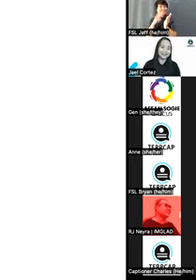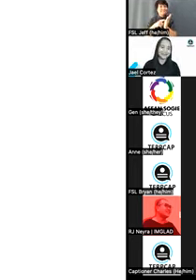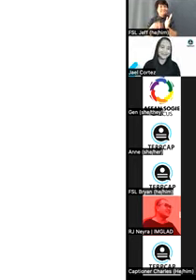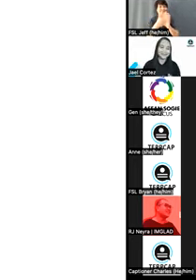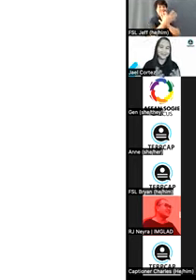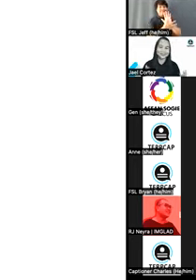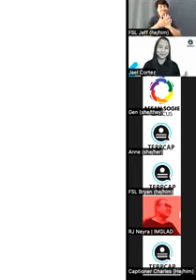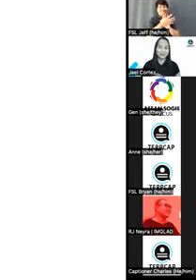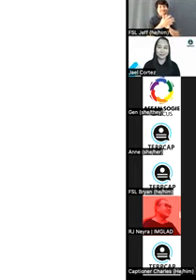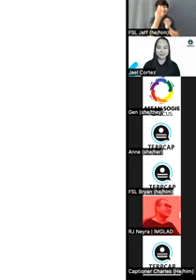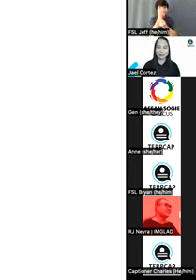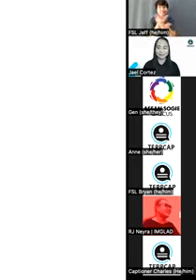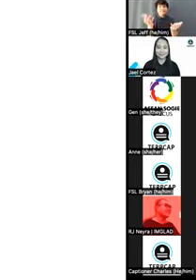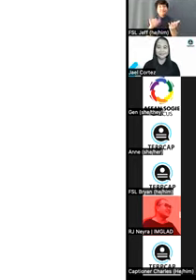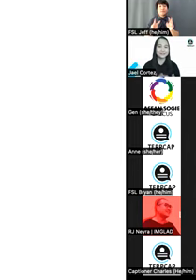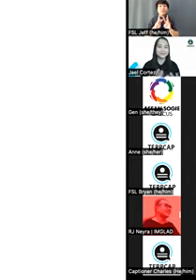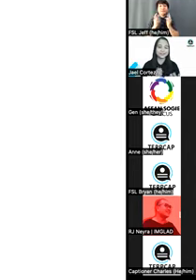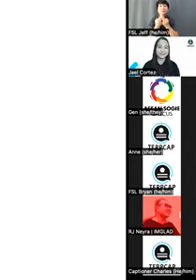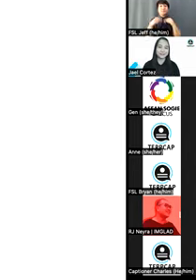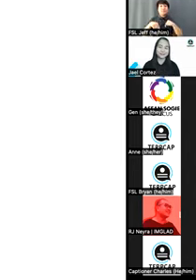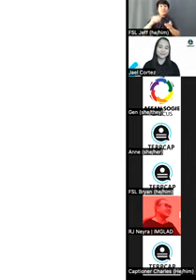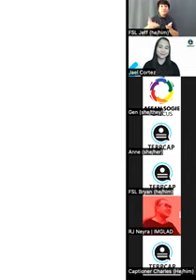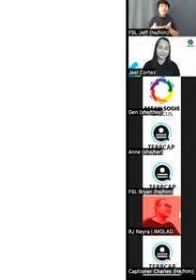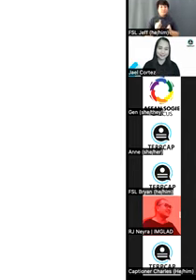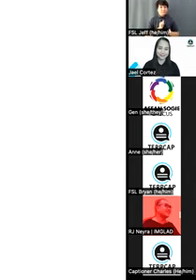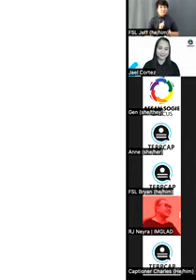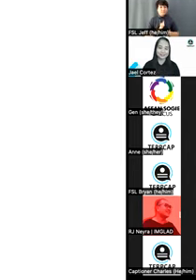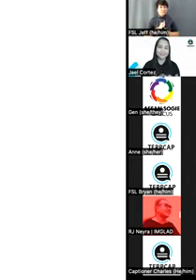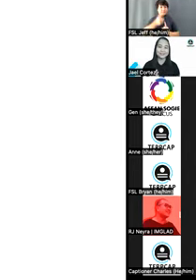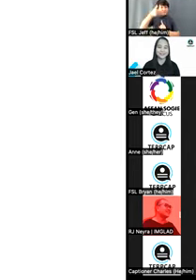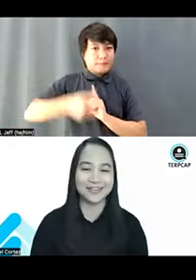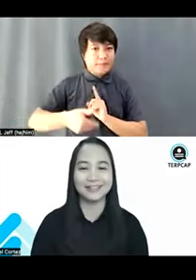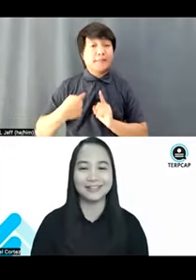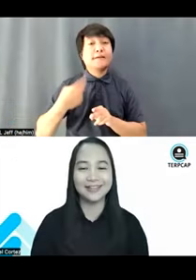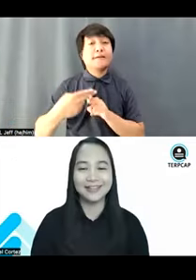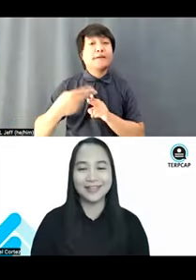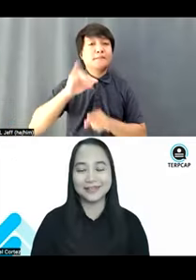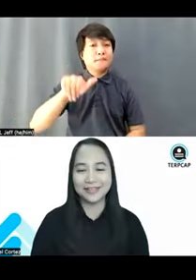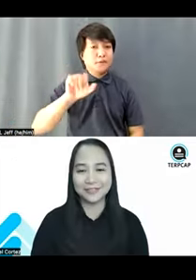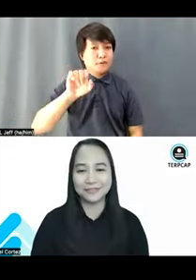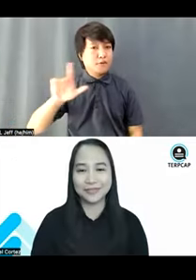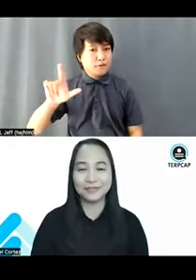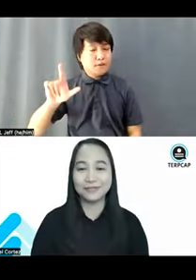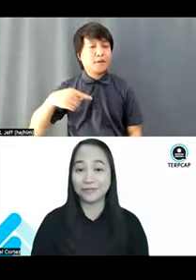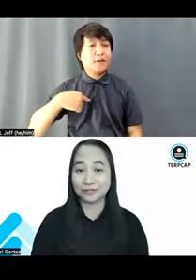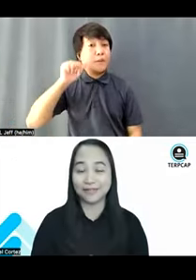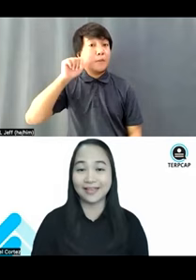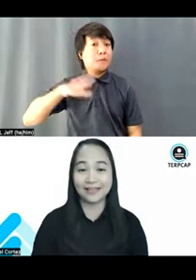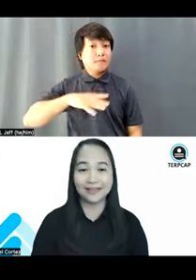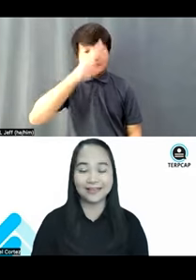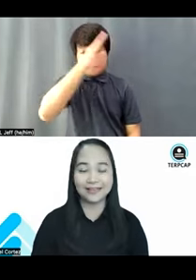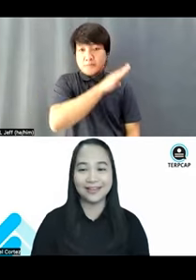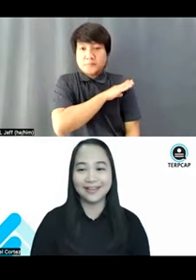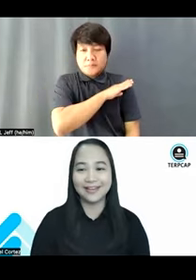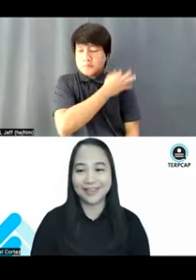I'd like to kick this webinar off by introducing myself personally. So my name is Jael. I'm an Asian female with short black